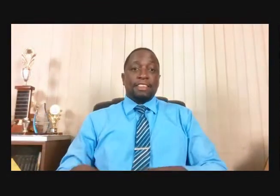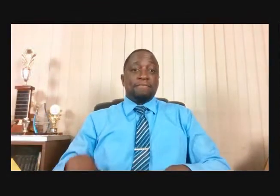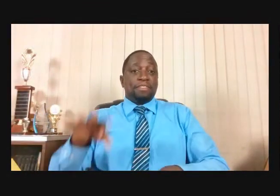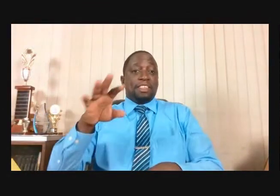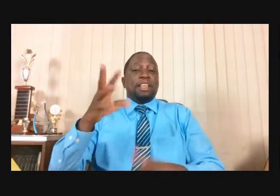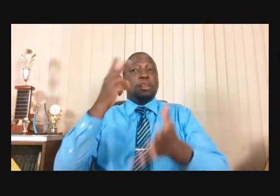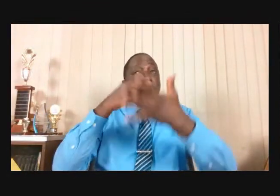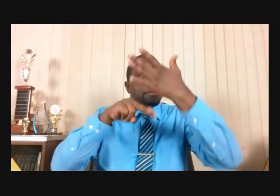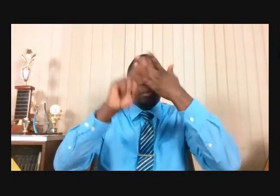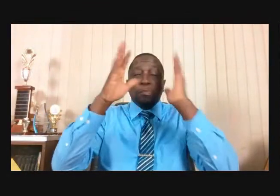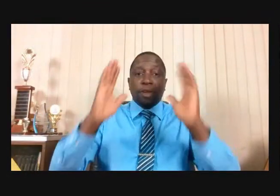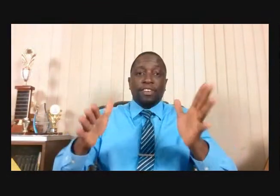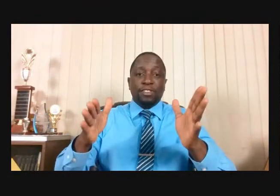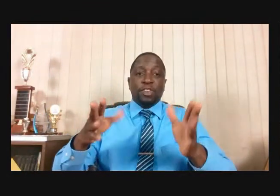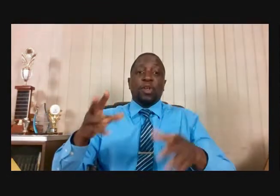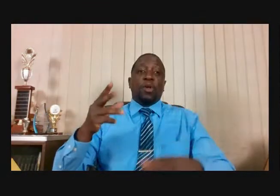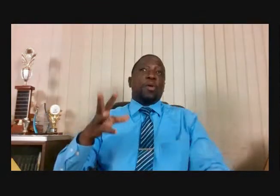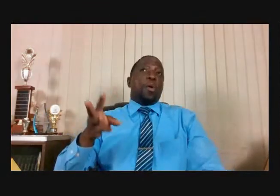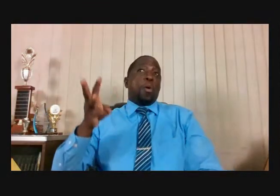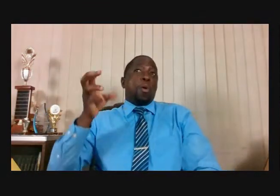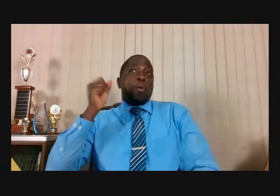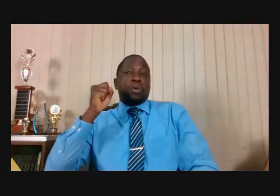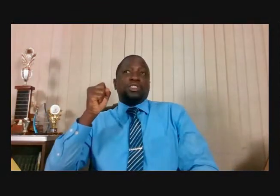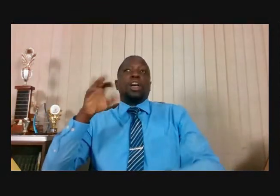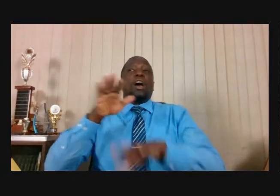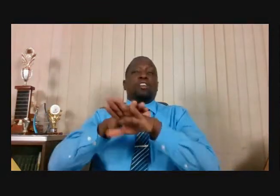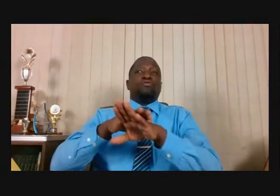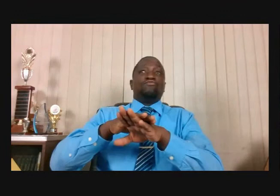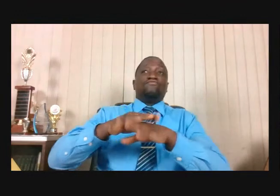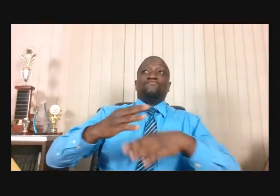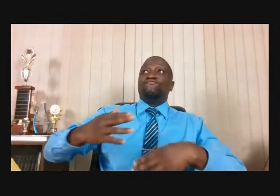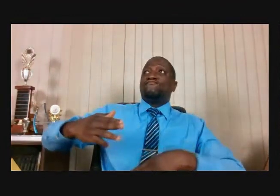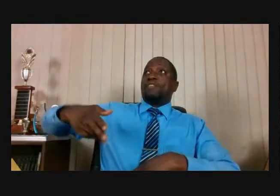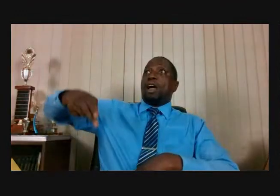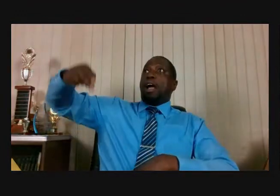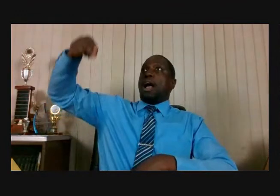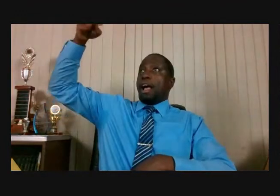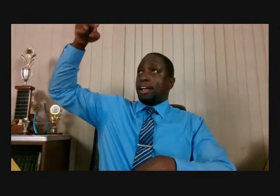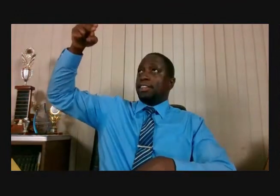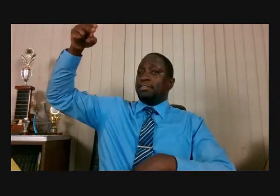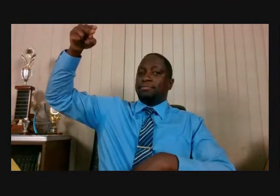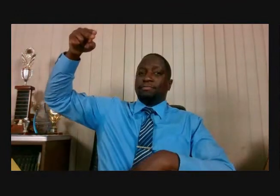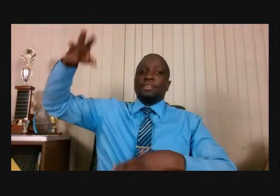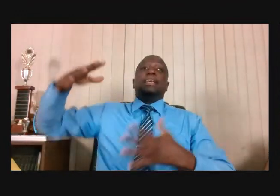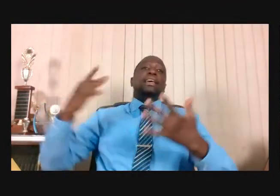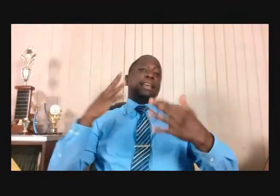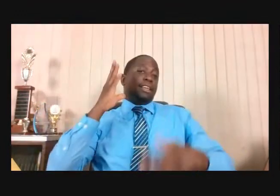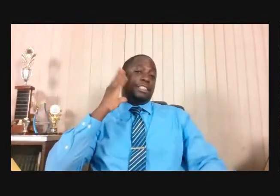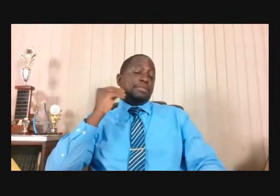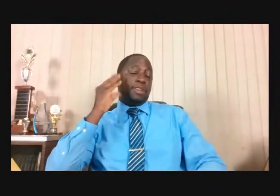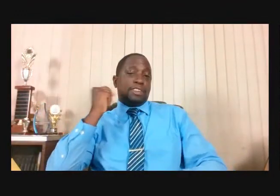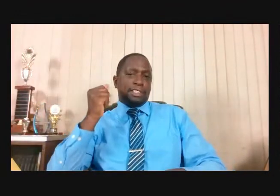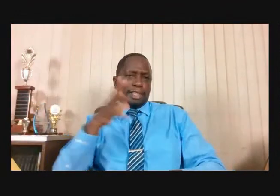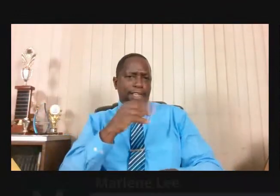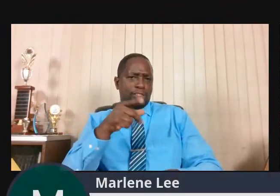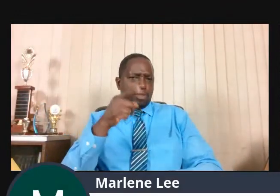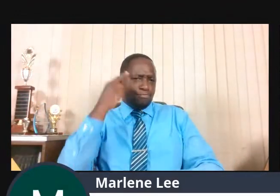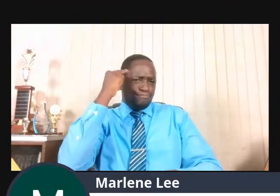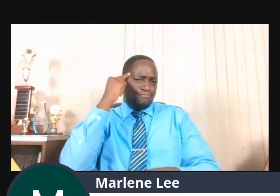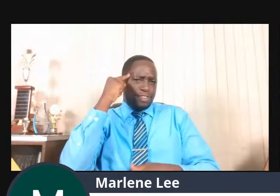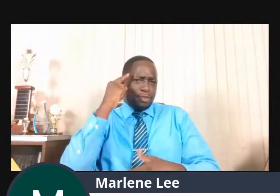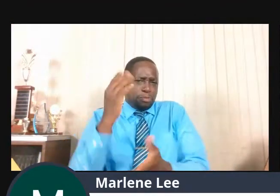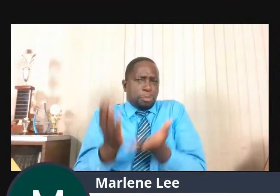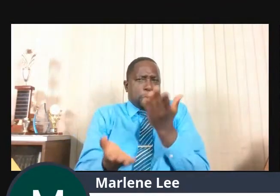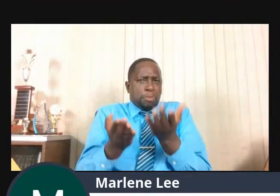A High A Mountaintop Experience And You Would Think The Story Would End There